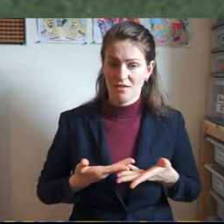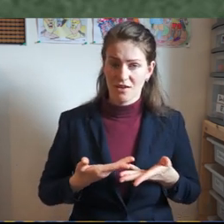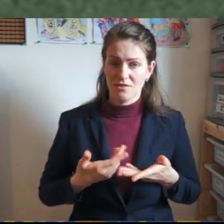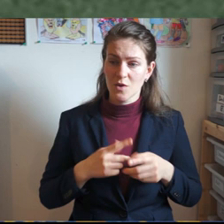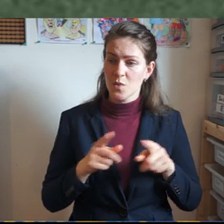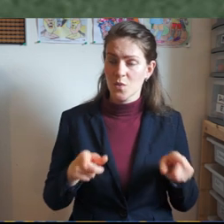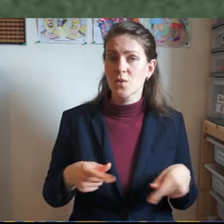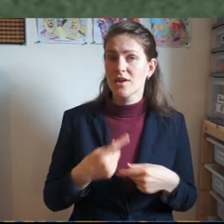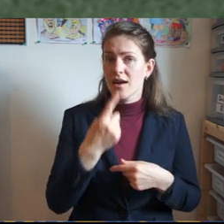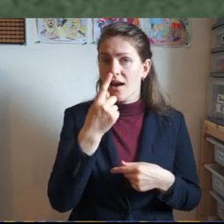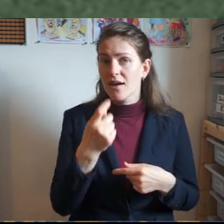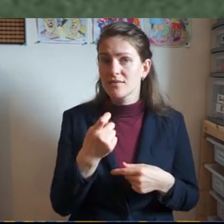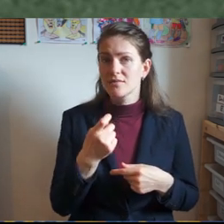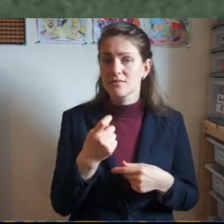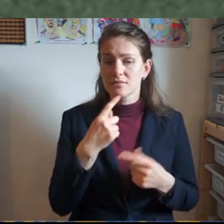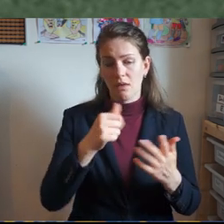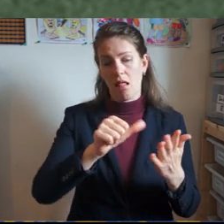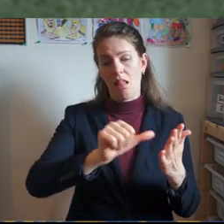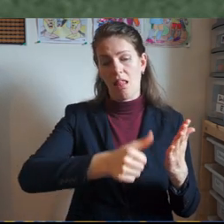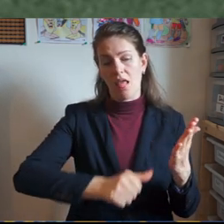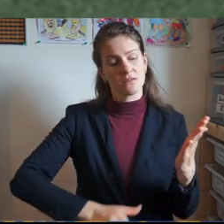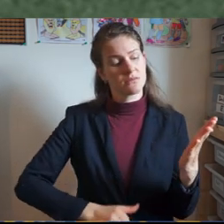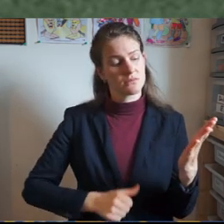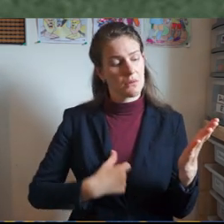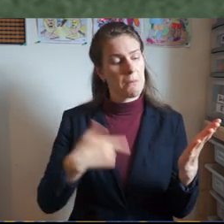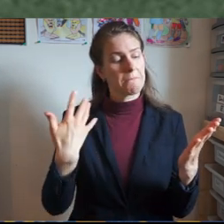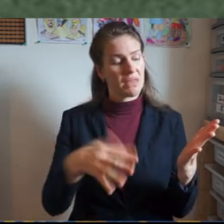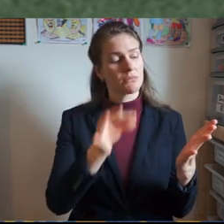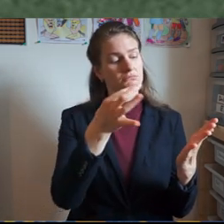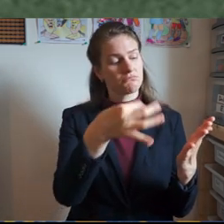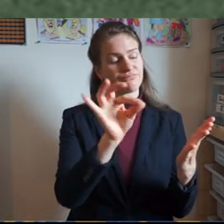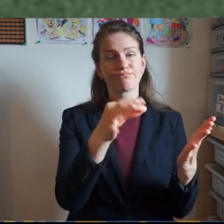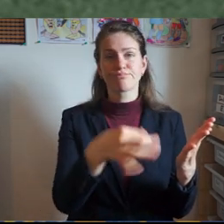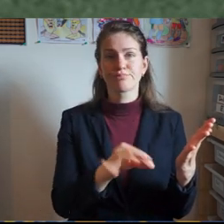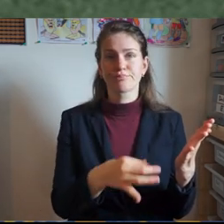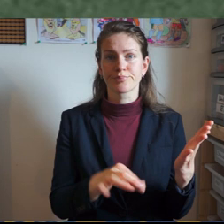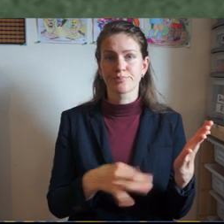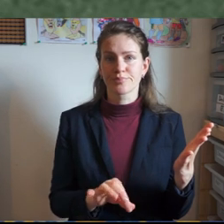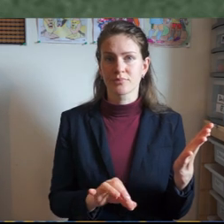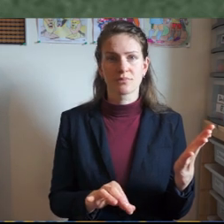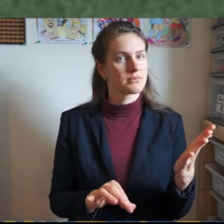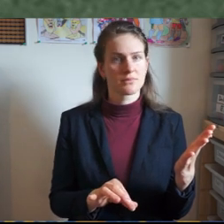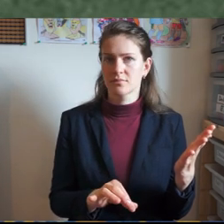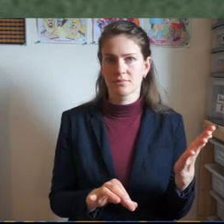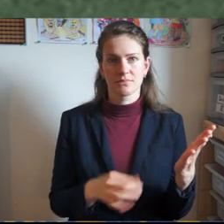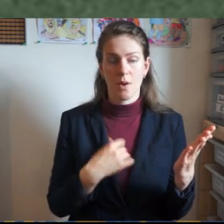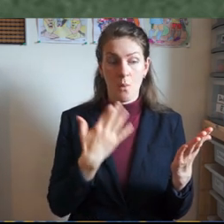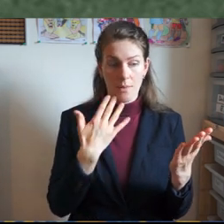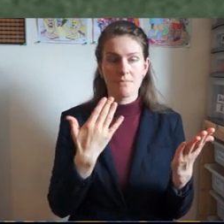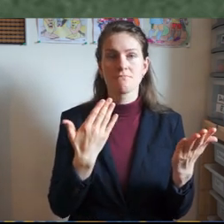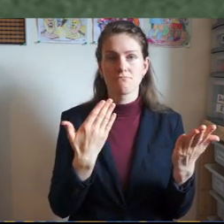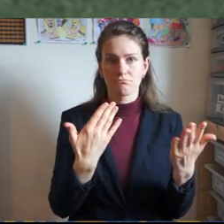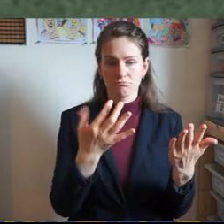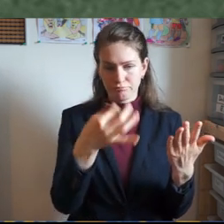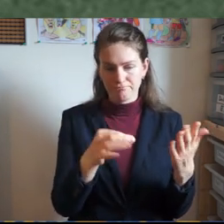list to tick off when we have done them. These Ten Commandments,